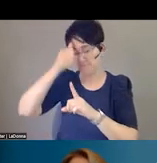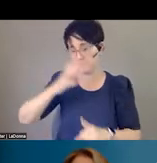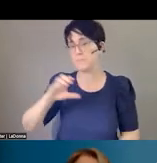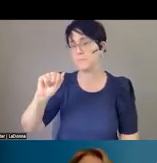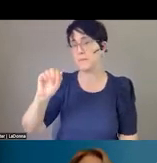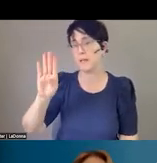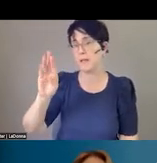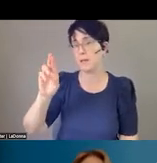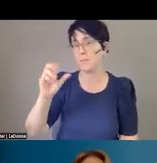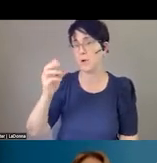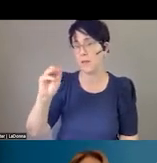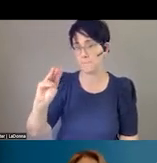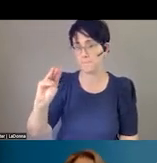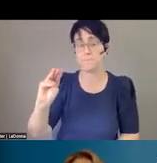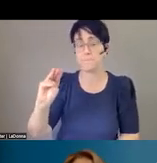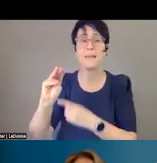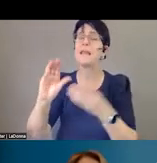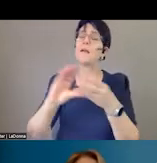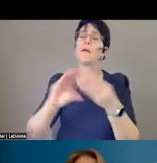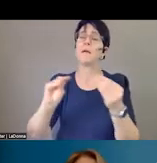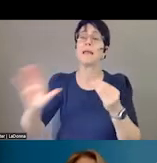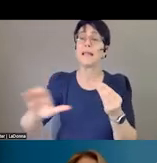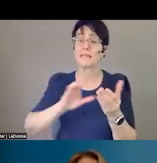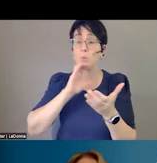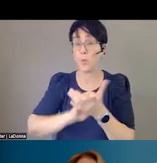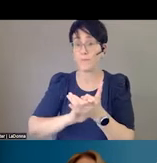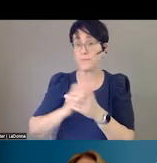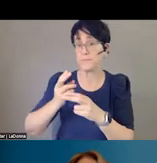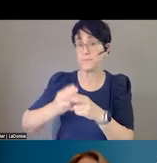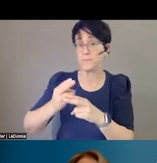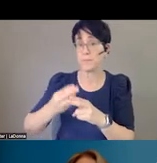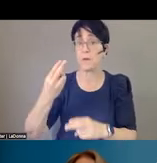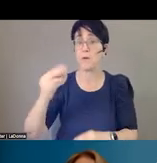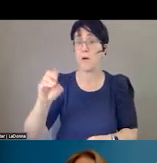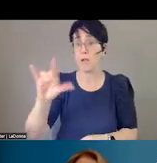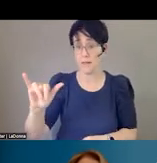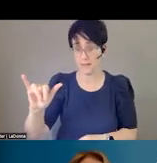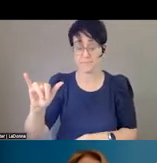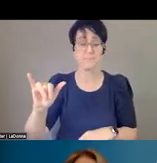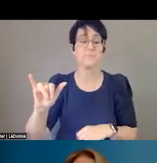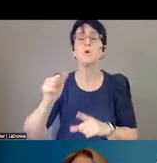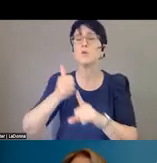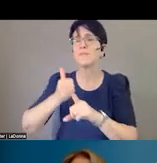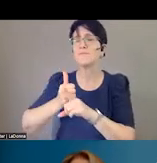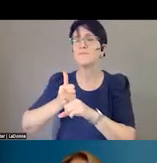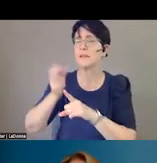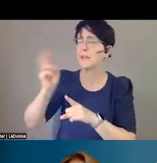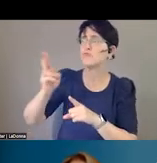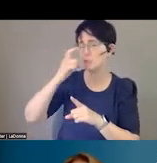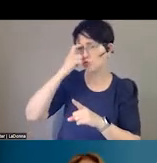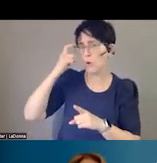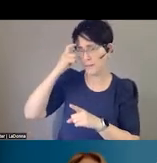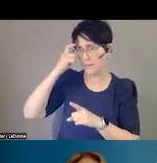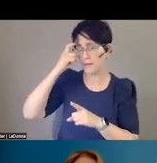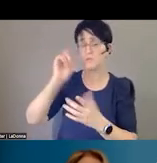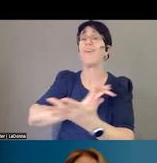Beautiful, talented woman. She had a long history of trauma. And when she reached out for help, you know, in one circumstance, she